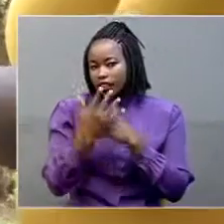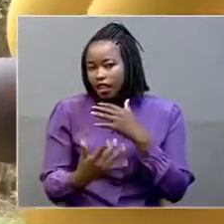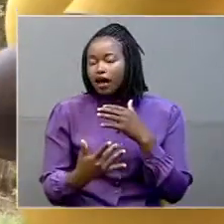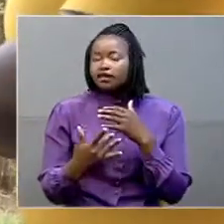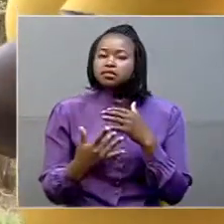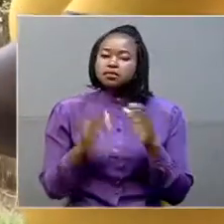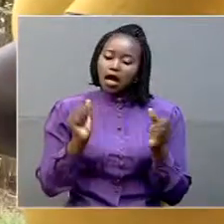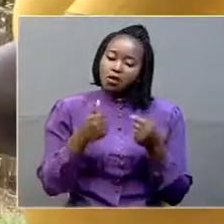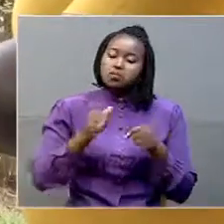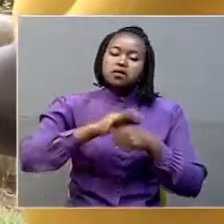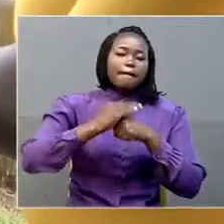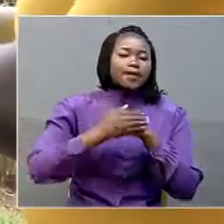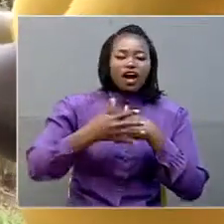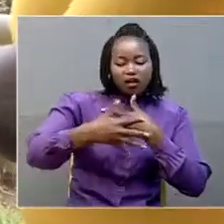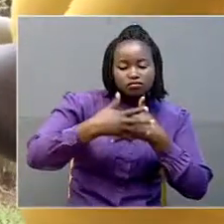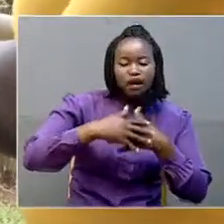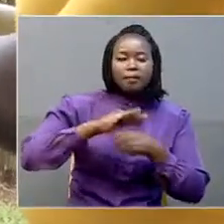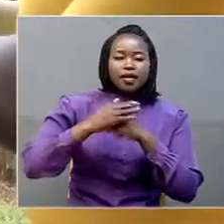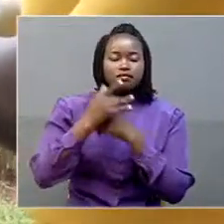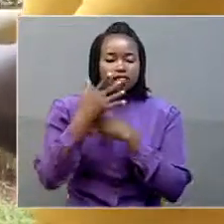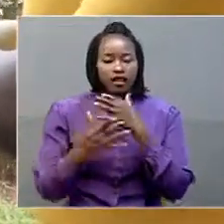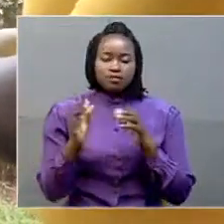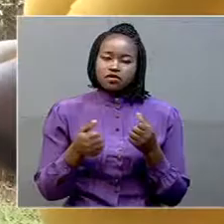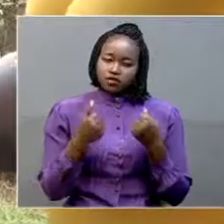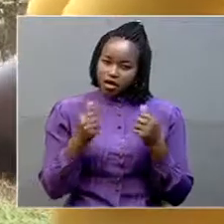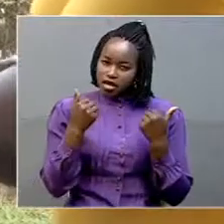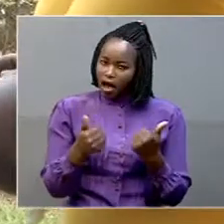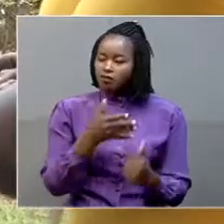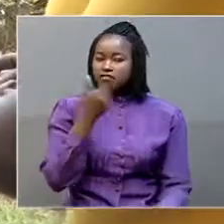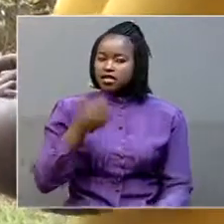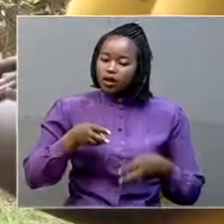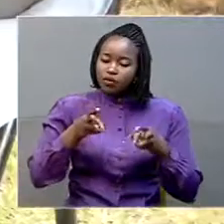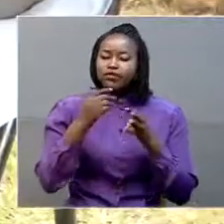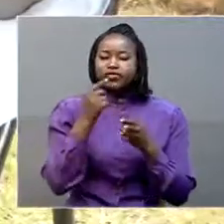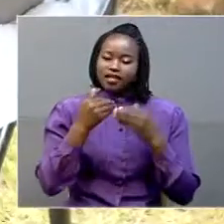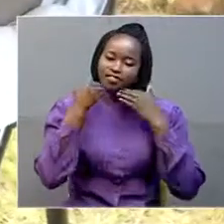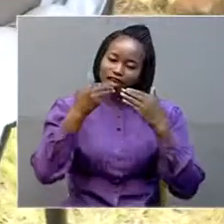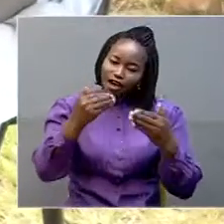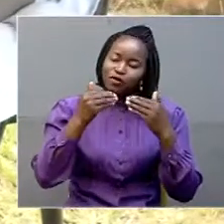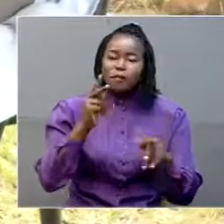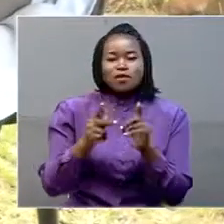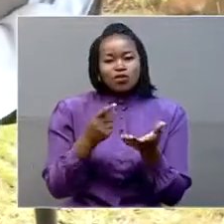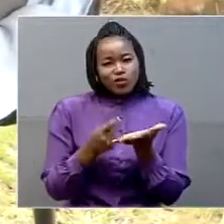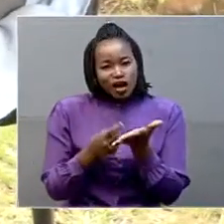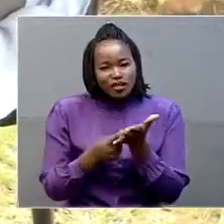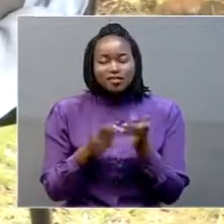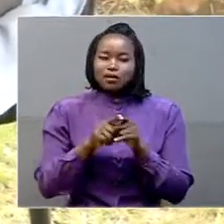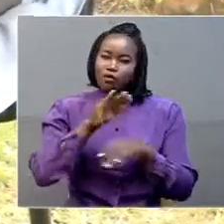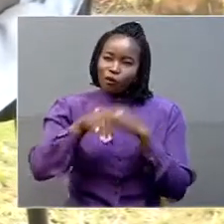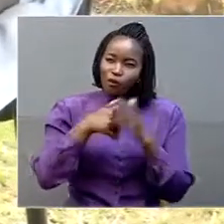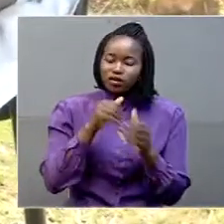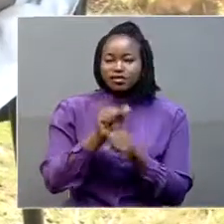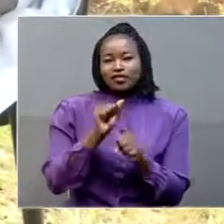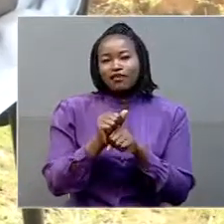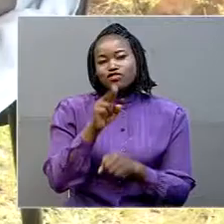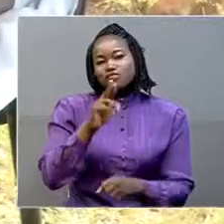life that cannot be manufactured. And what a better way to say thank you to Ugandans by all UBC workers who have been able to